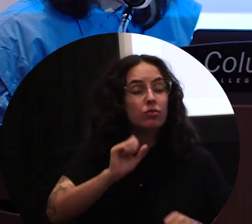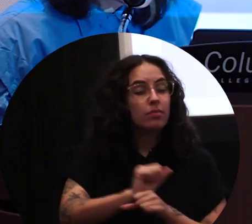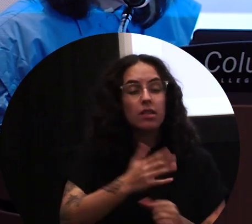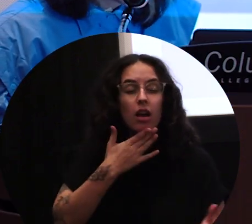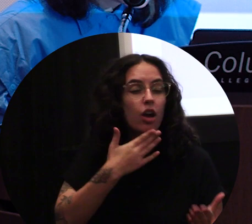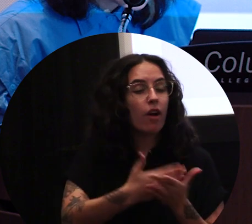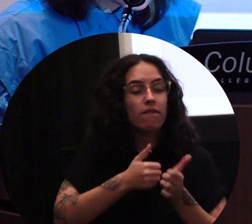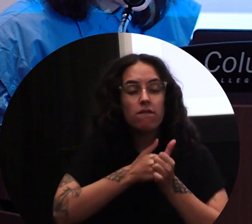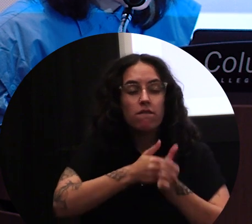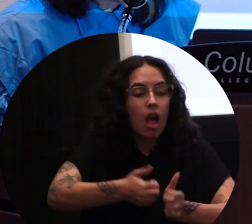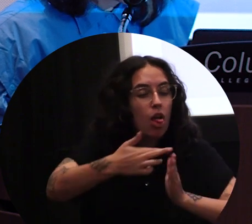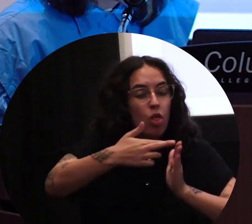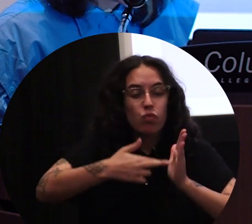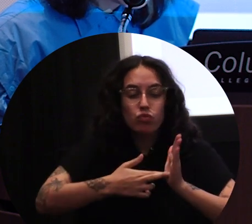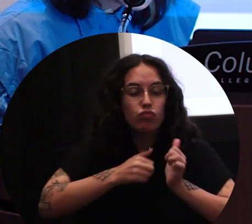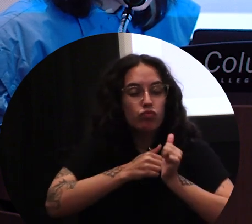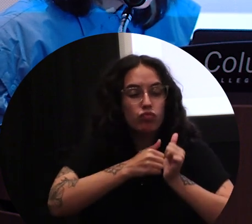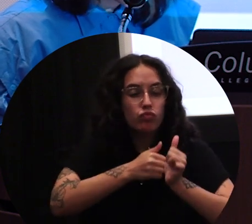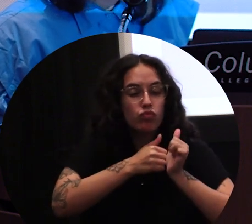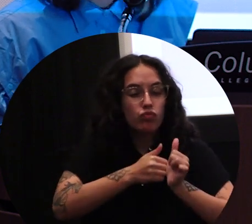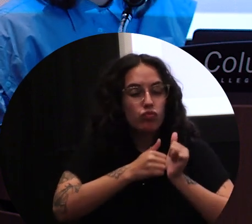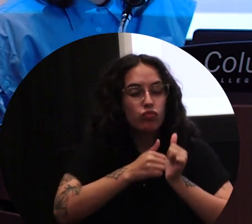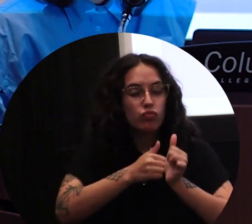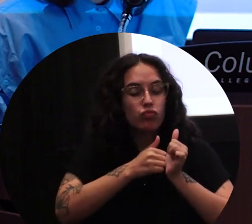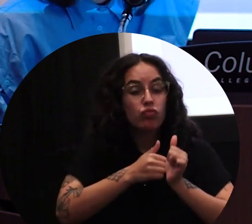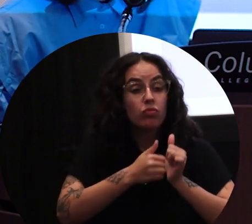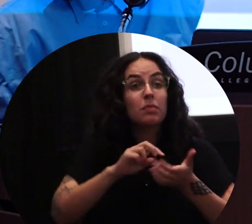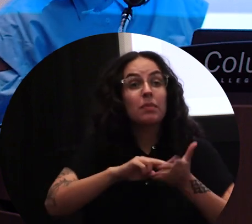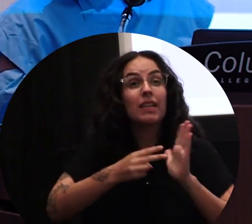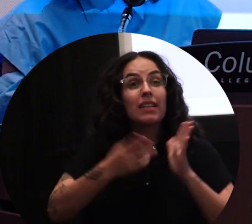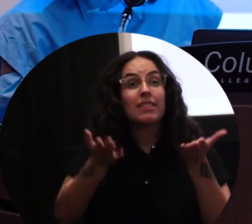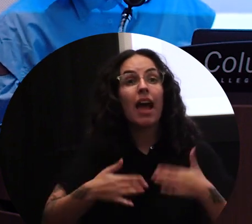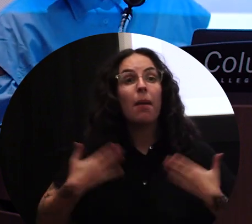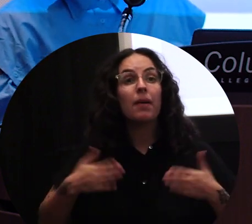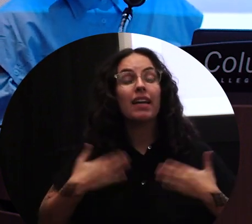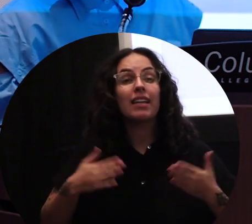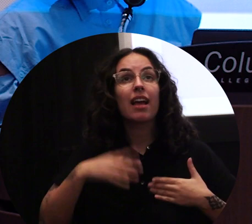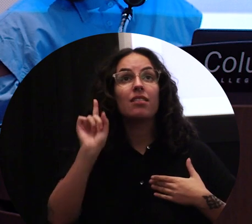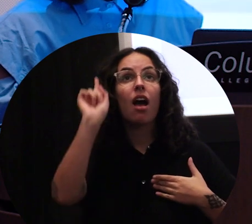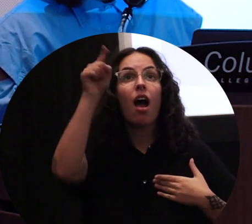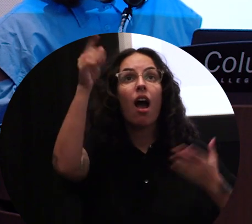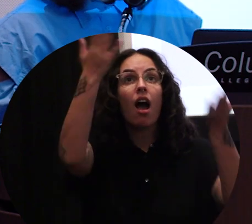all the rules, did everything they told me to do. There was happiness on the other side, eternal happiness.